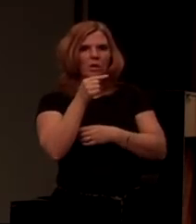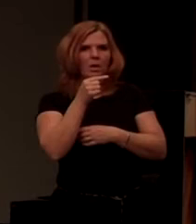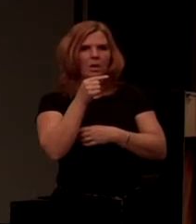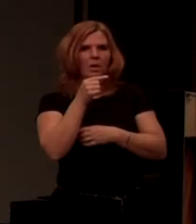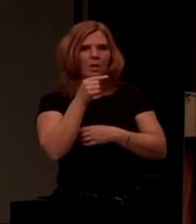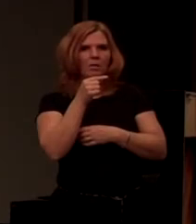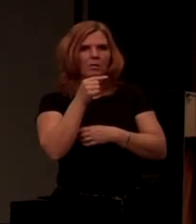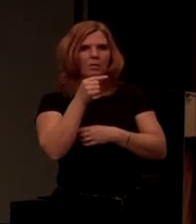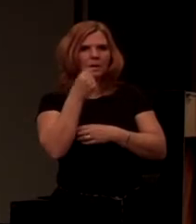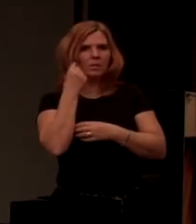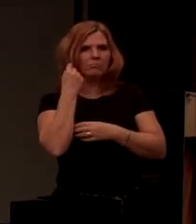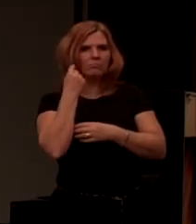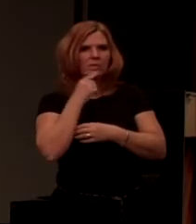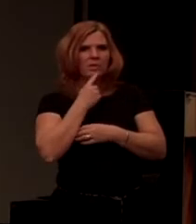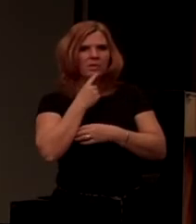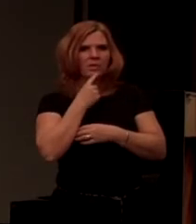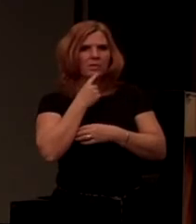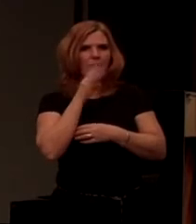Serious.